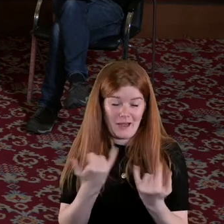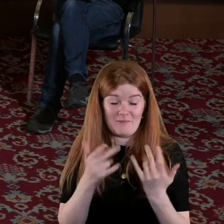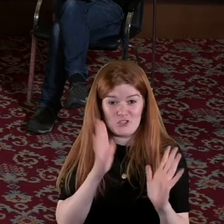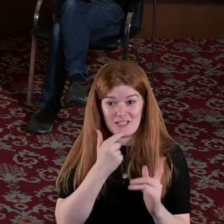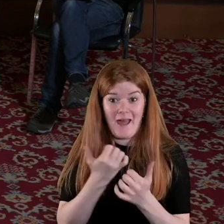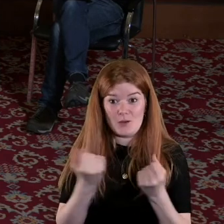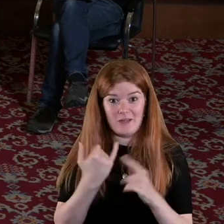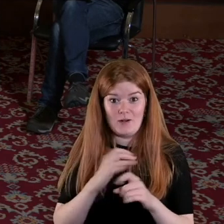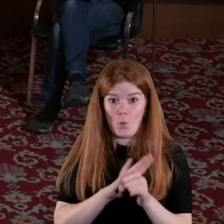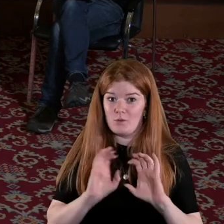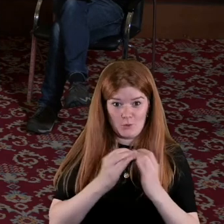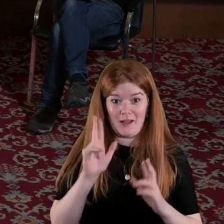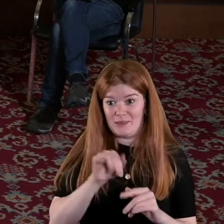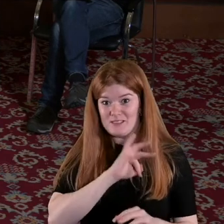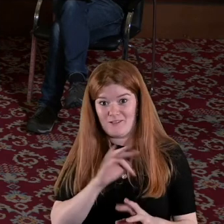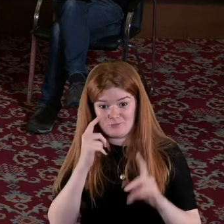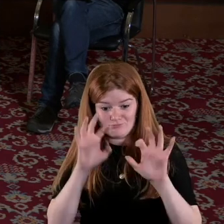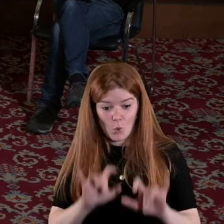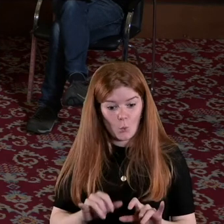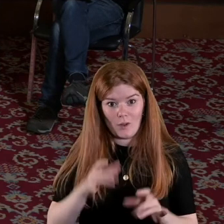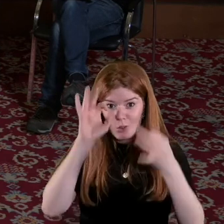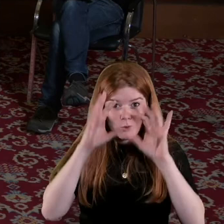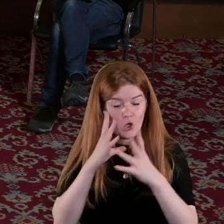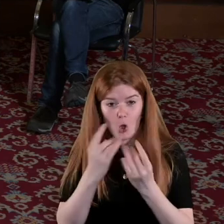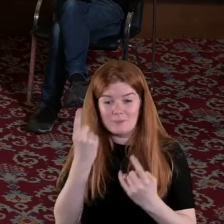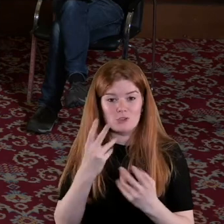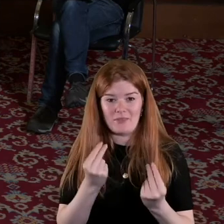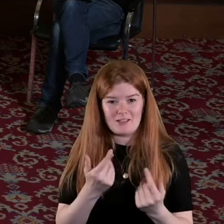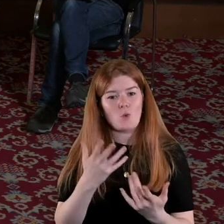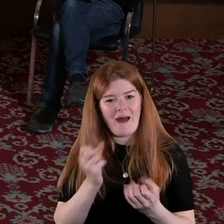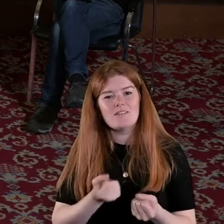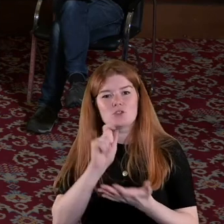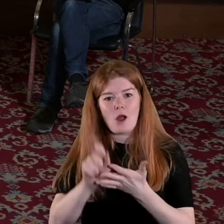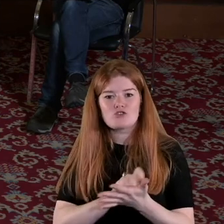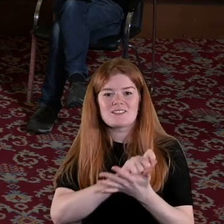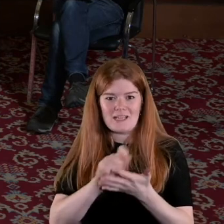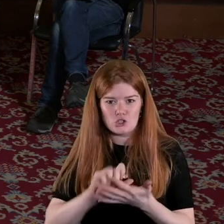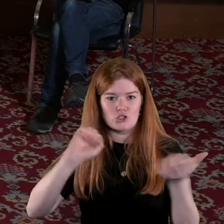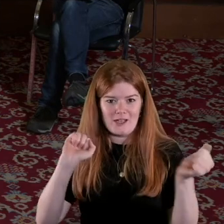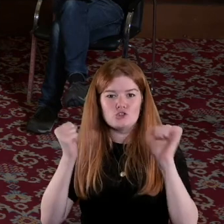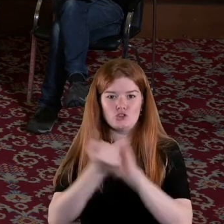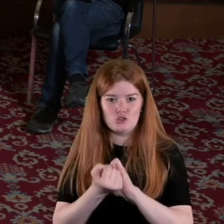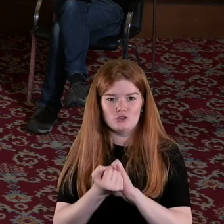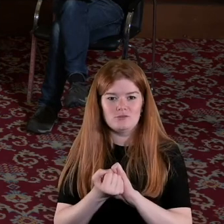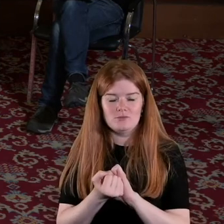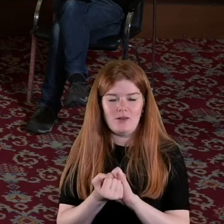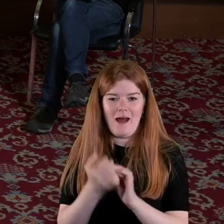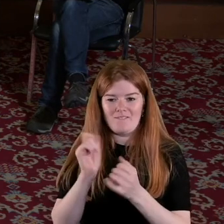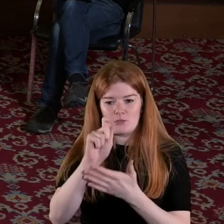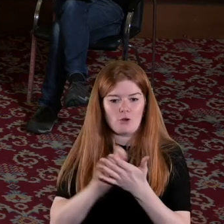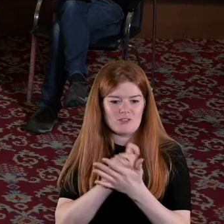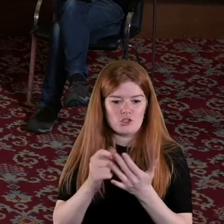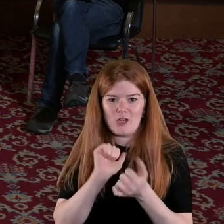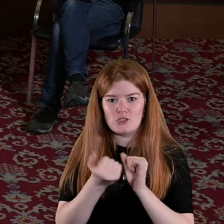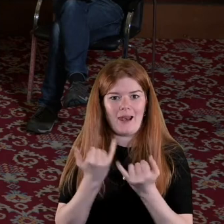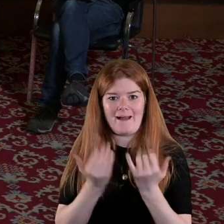community can you know look up something so there's a kind of a democratisation there's a democratisation in terms of